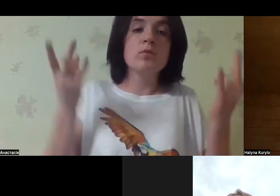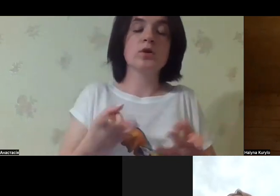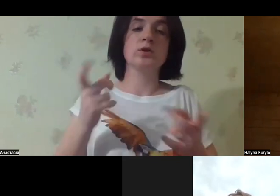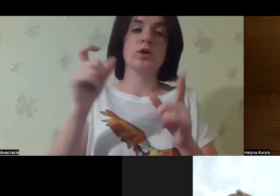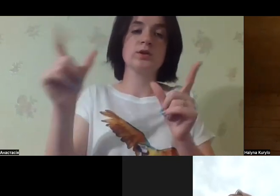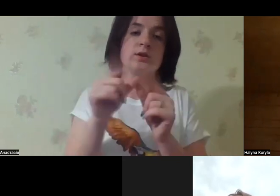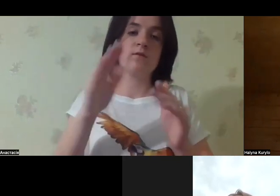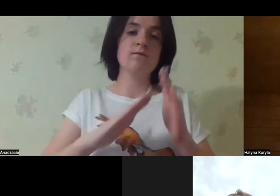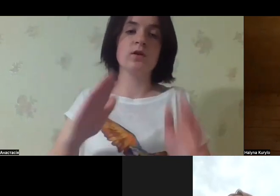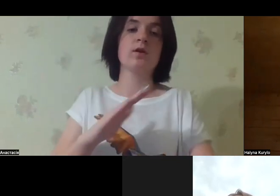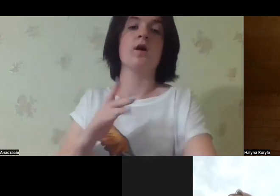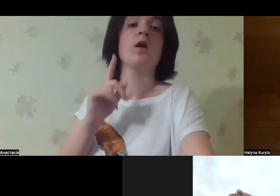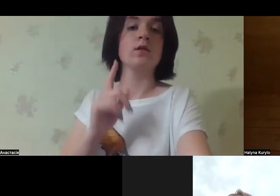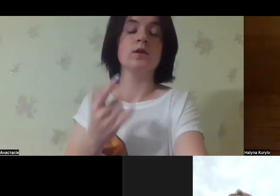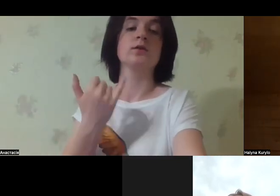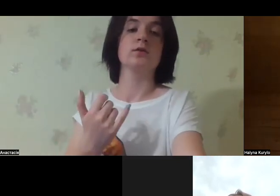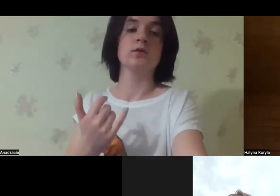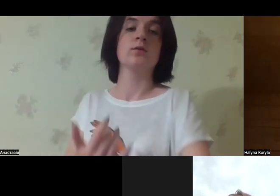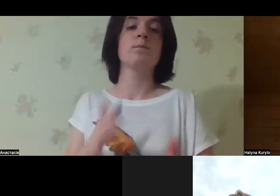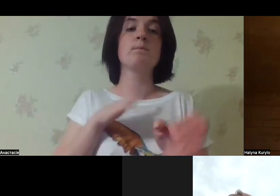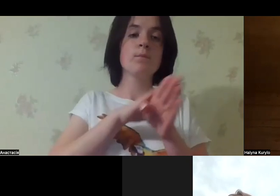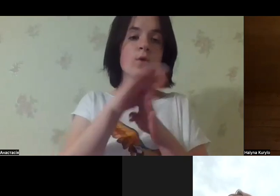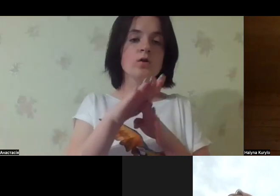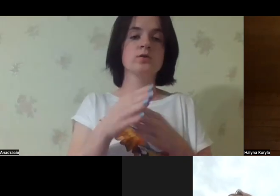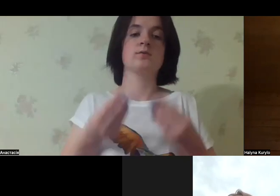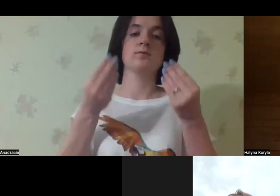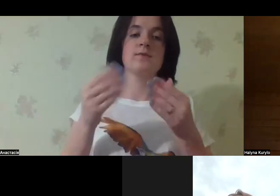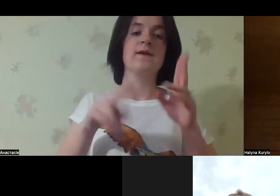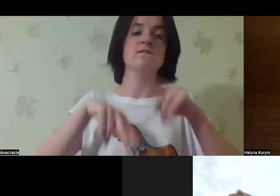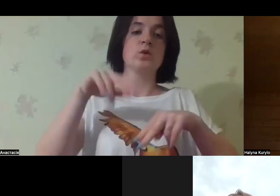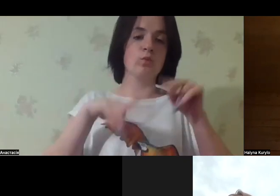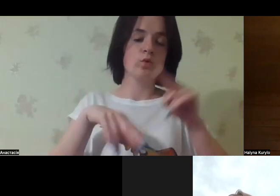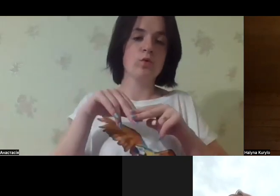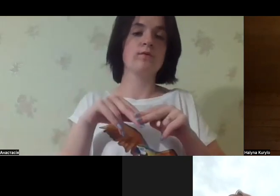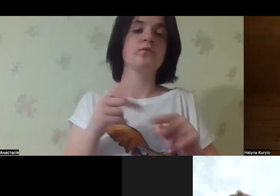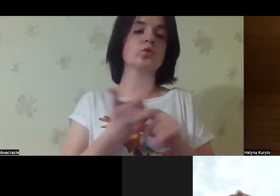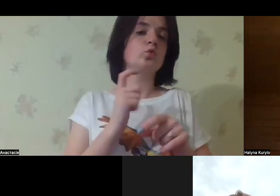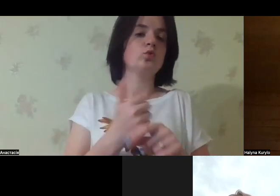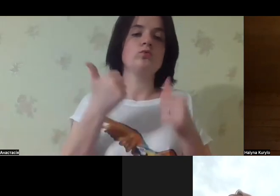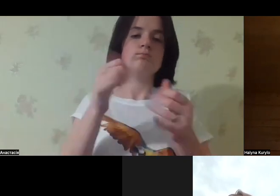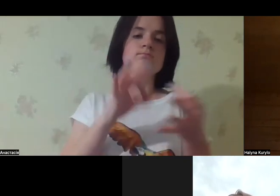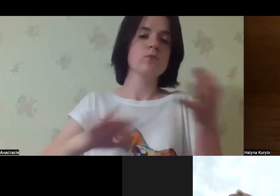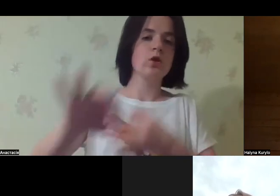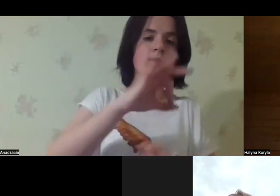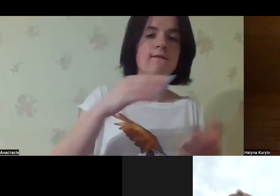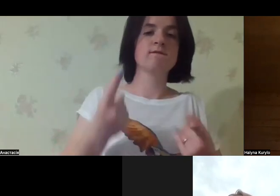mayors about the actual needs of people with disabilities. But currently they're all about recovery of